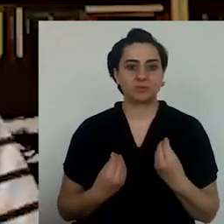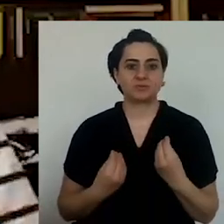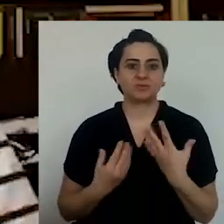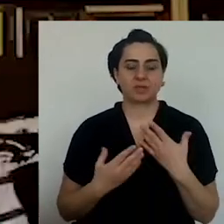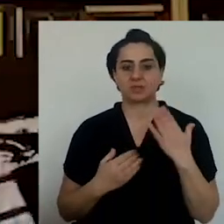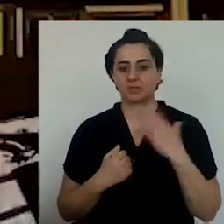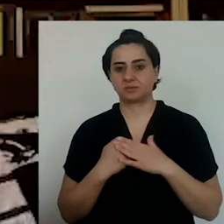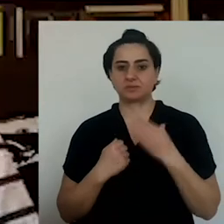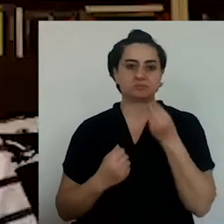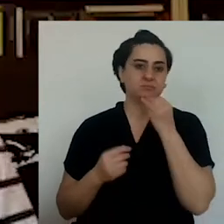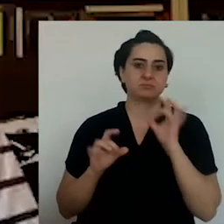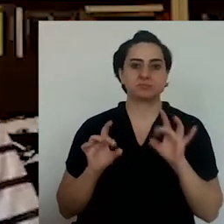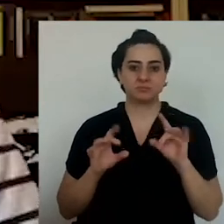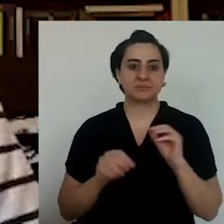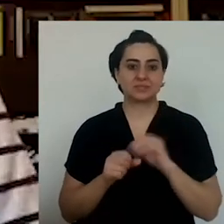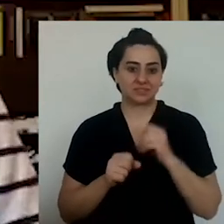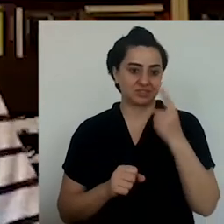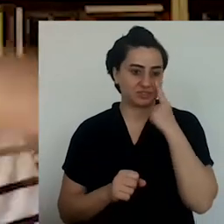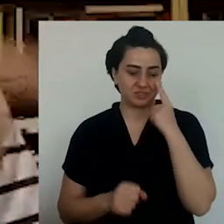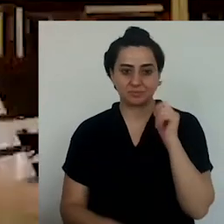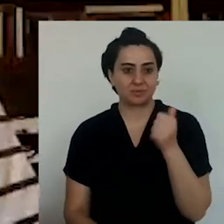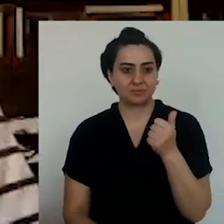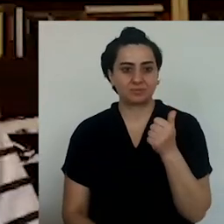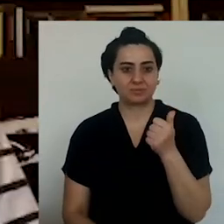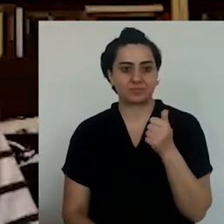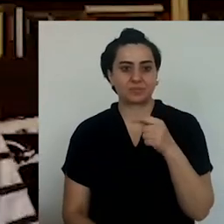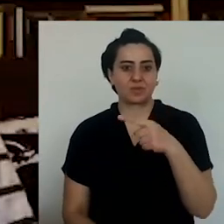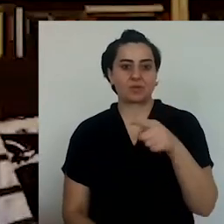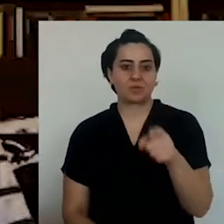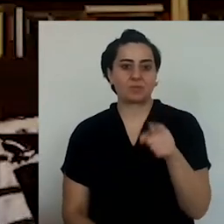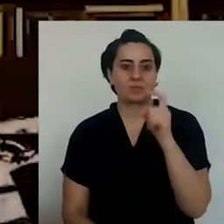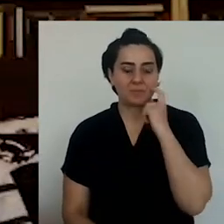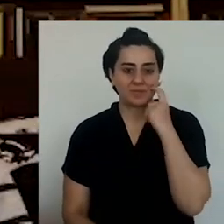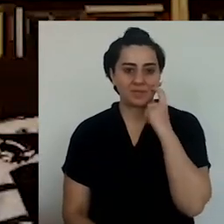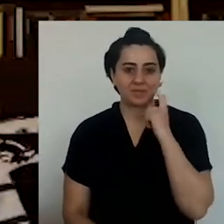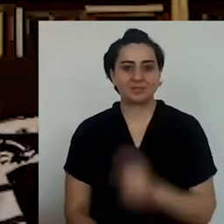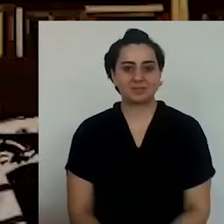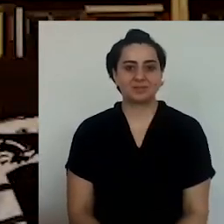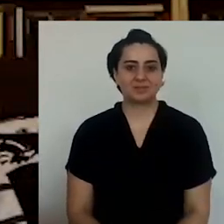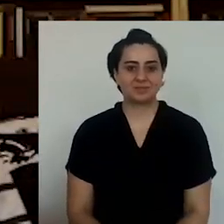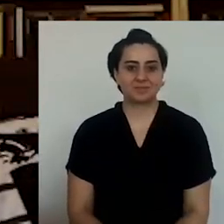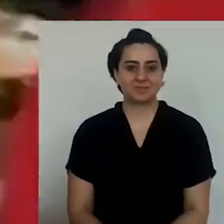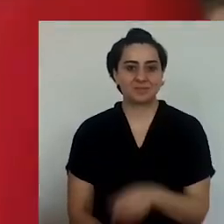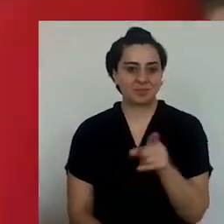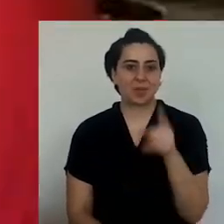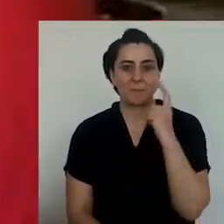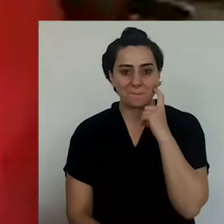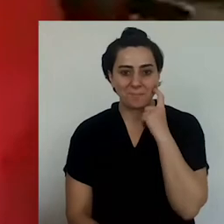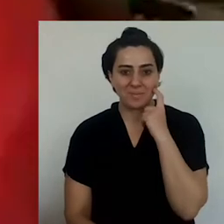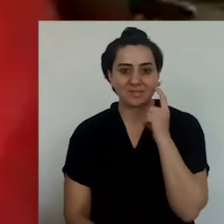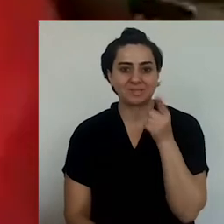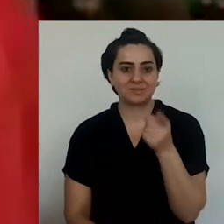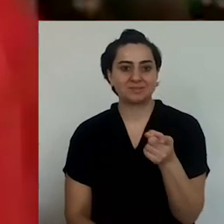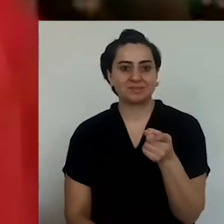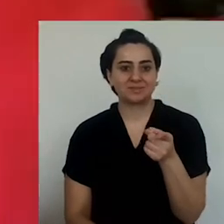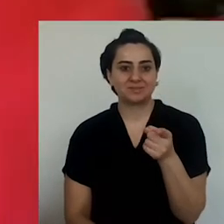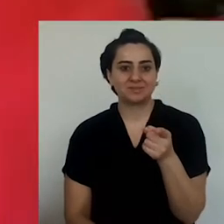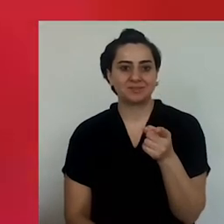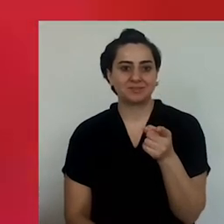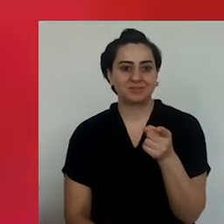food or is